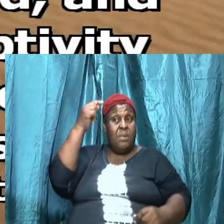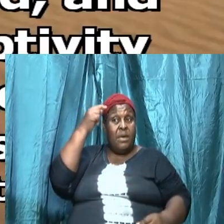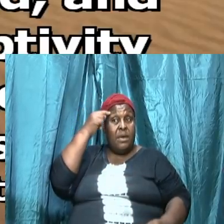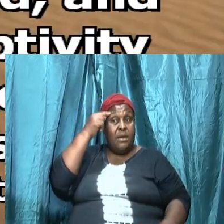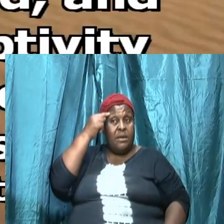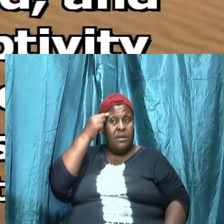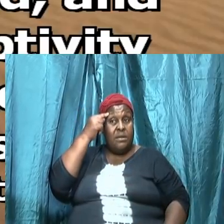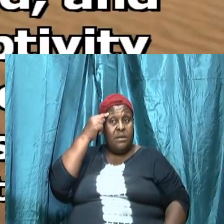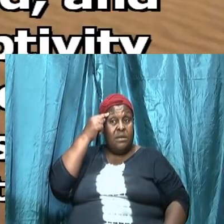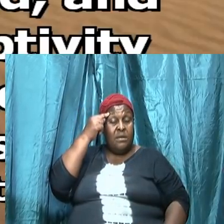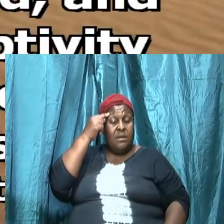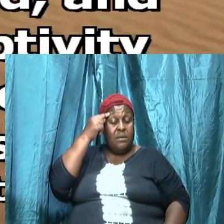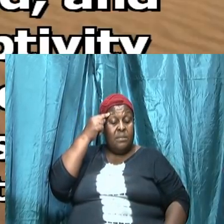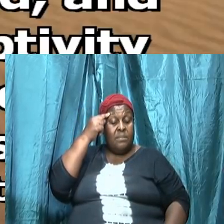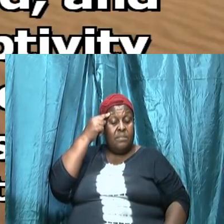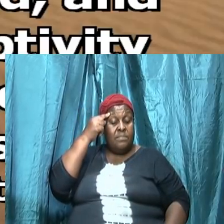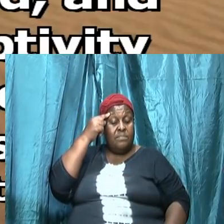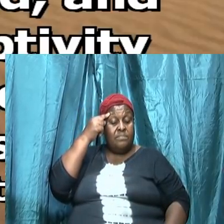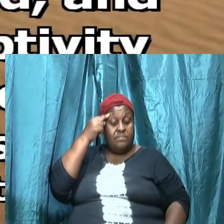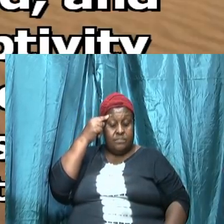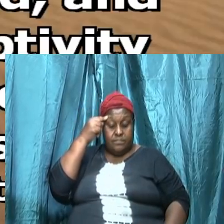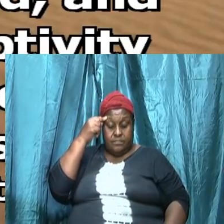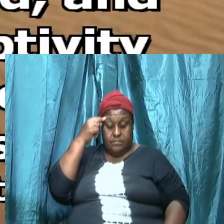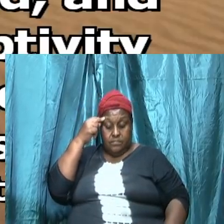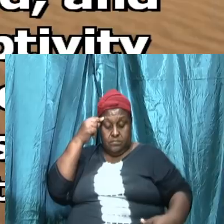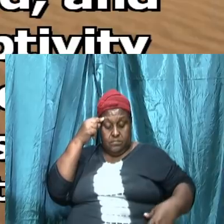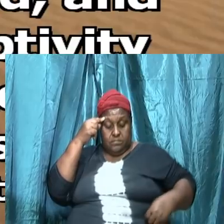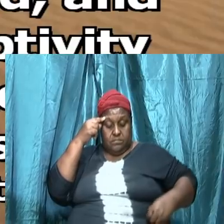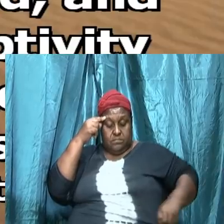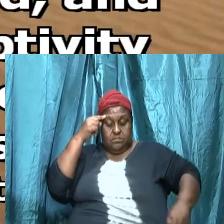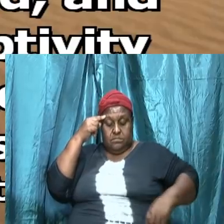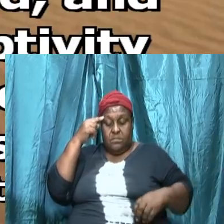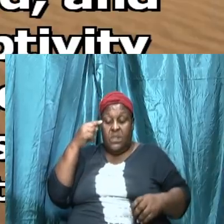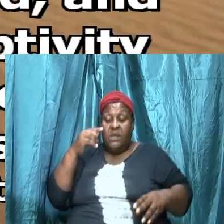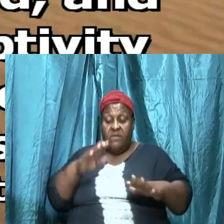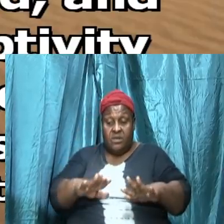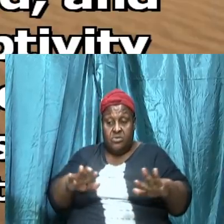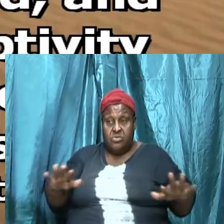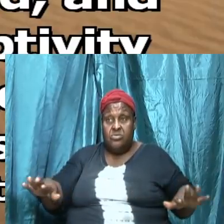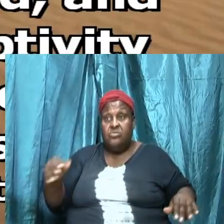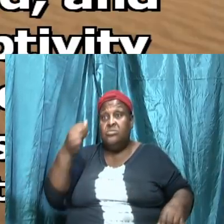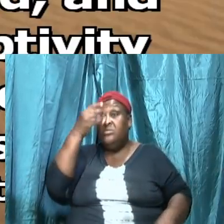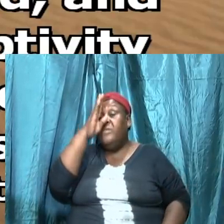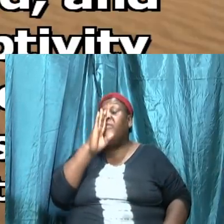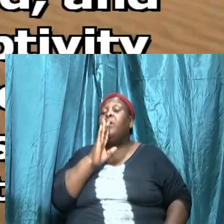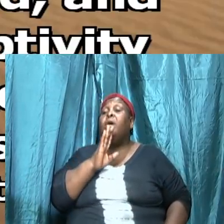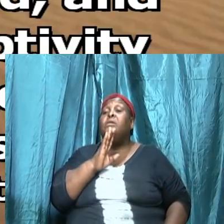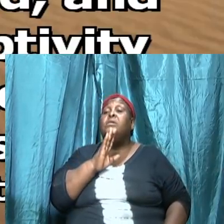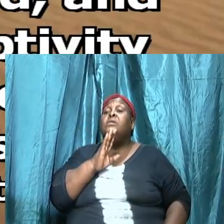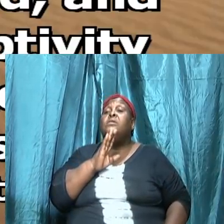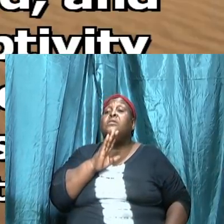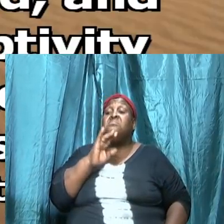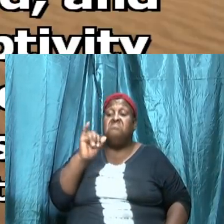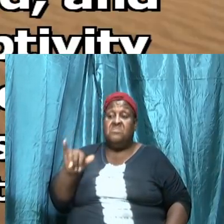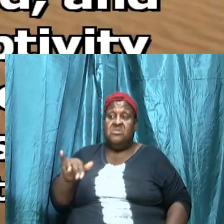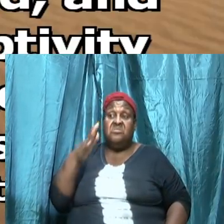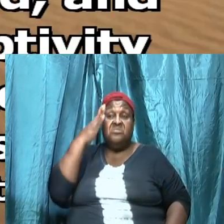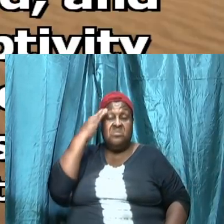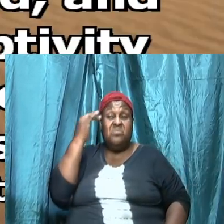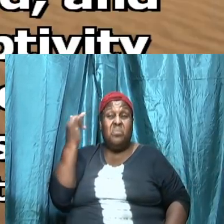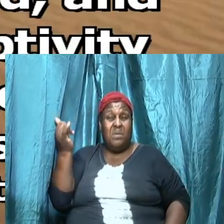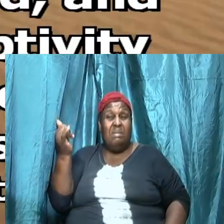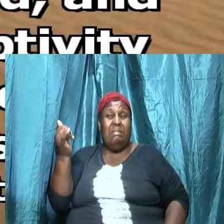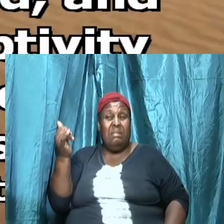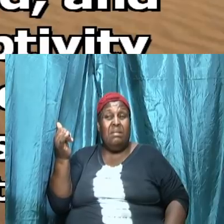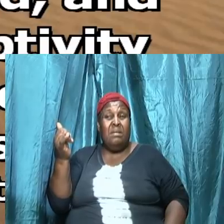into the mind of the child of God yes this is why have you ever